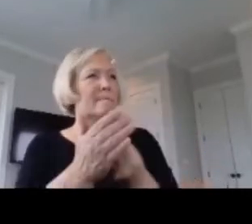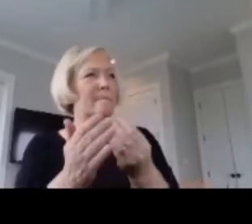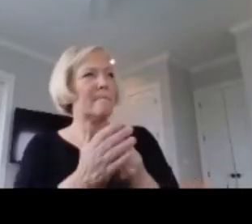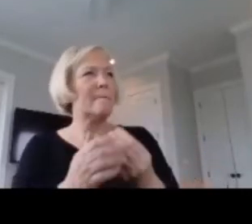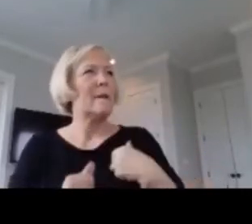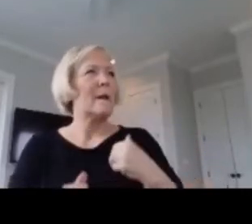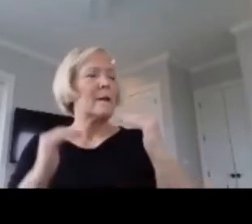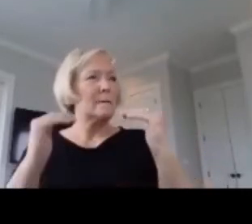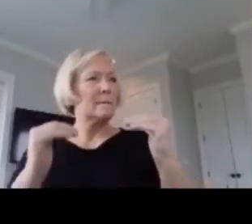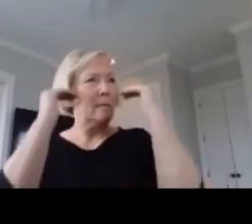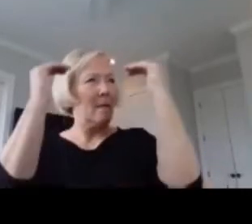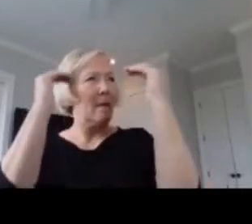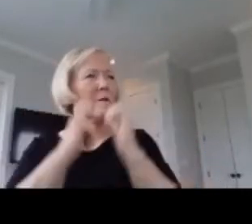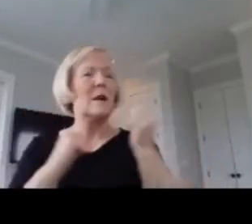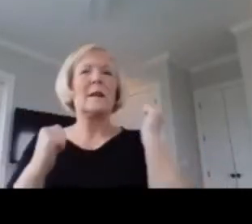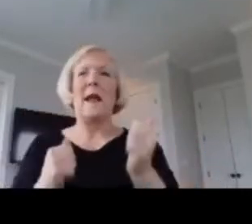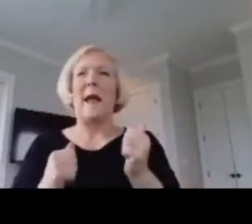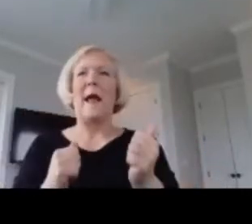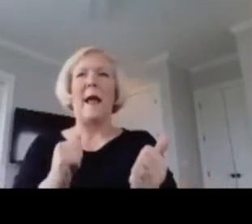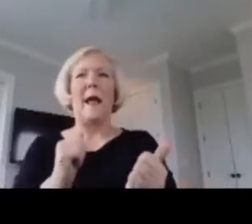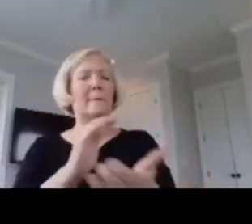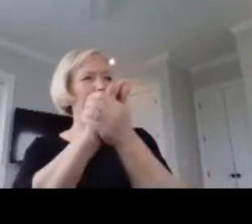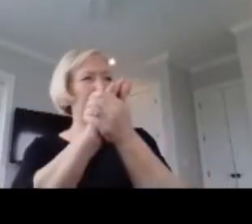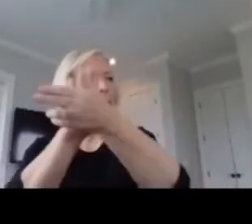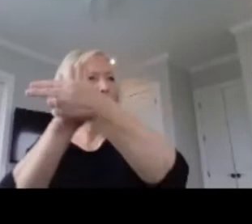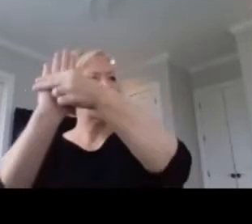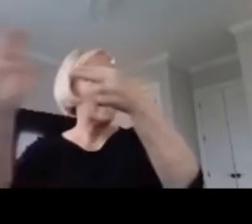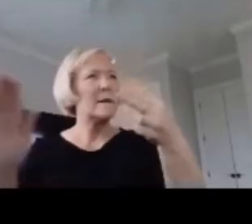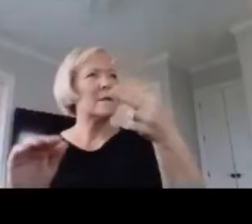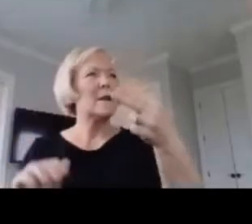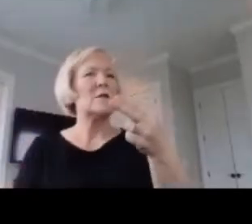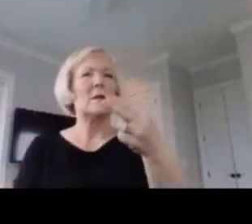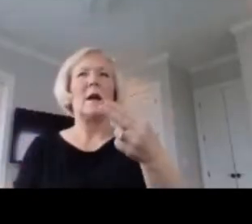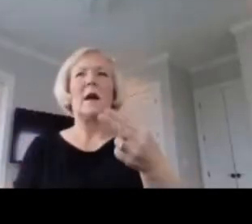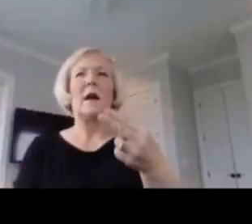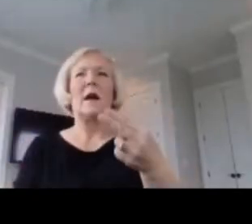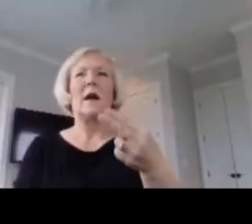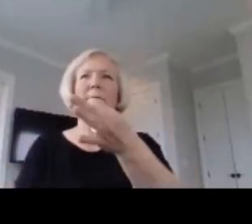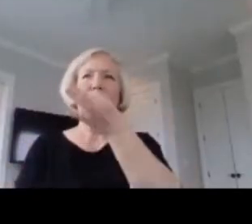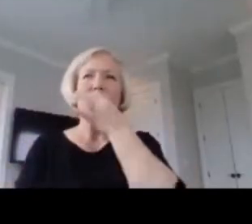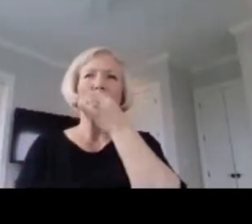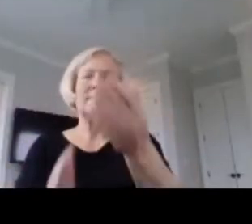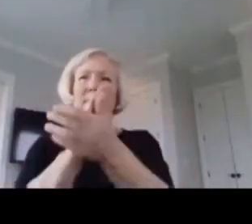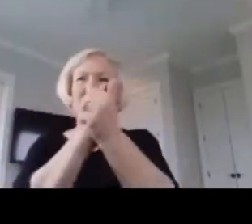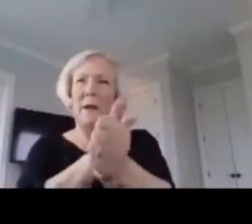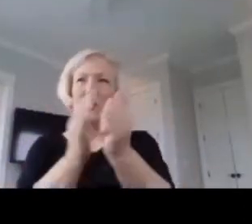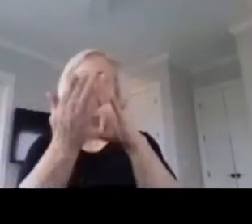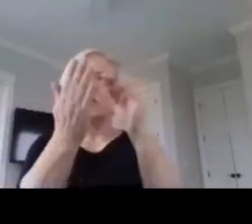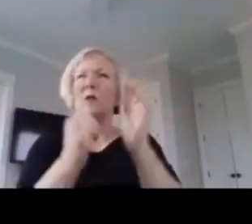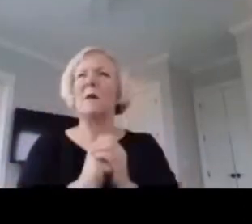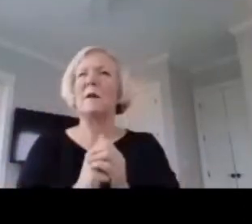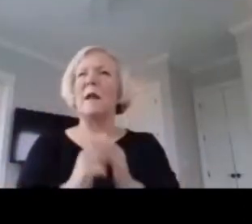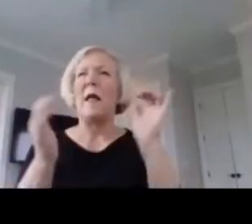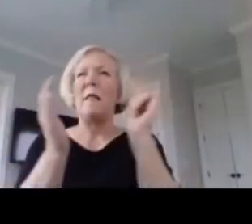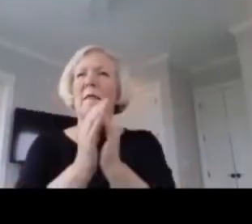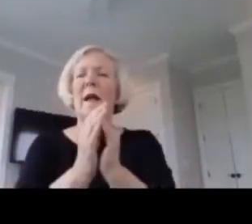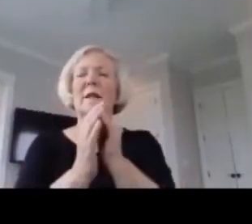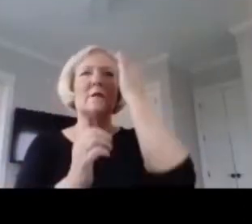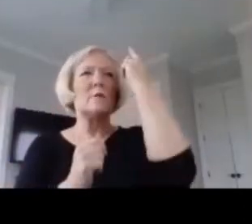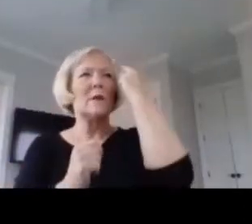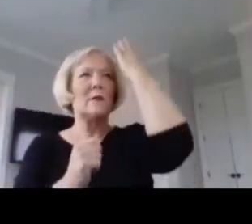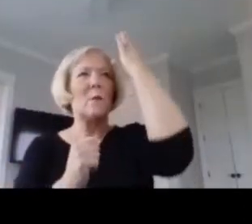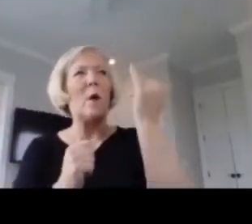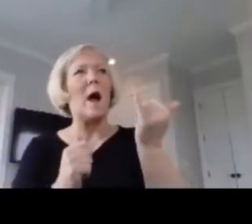gifted student. Priority is placed on students like me. That's why it's critical that teachers